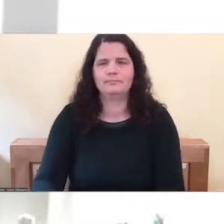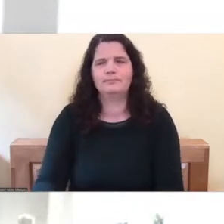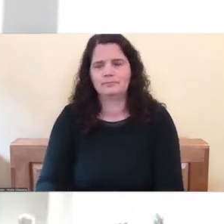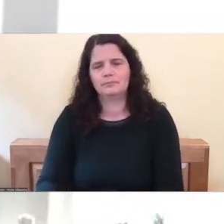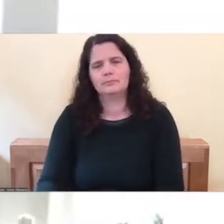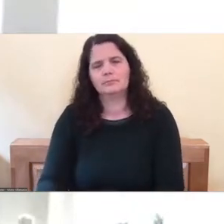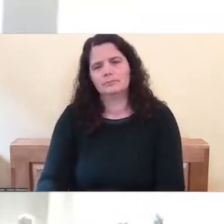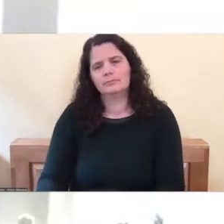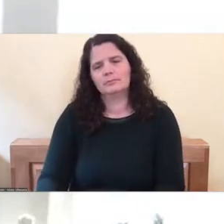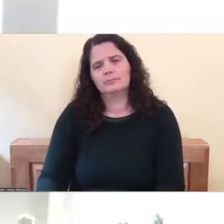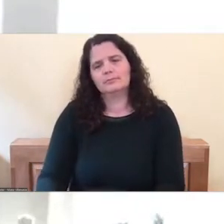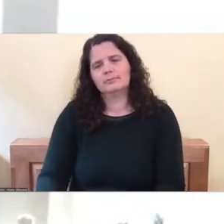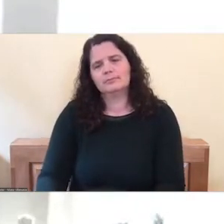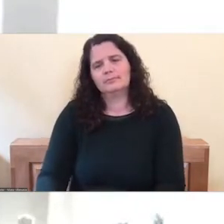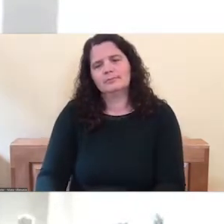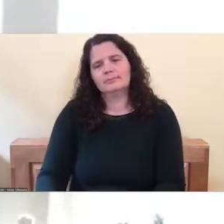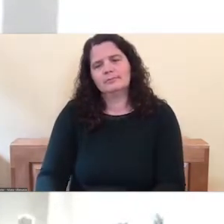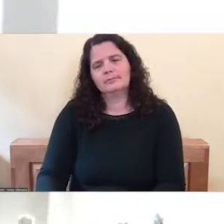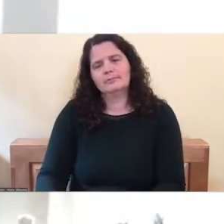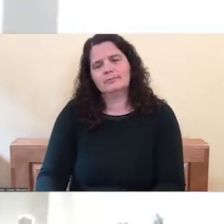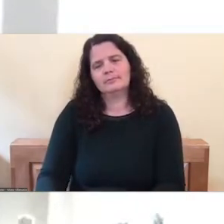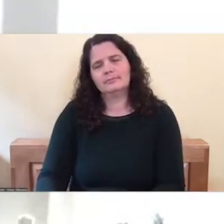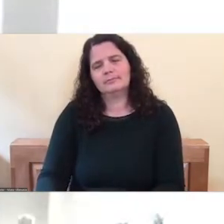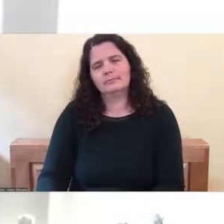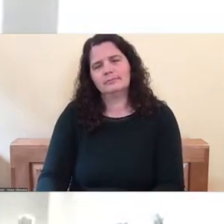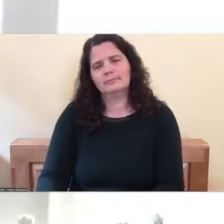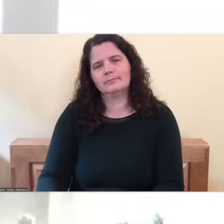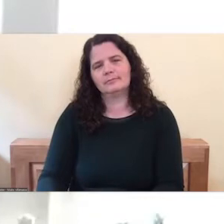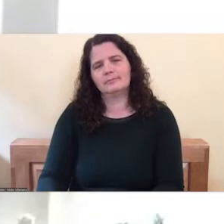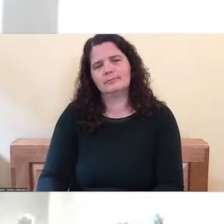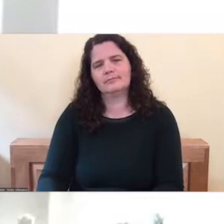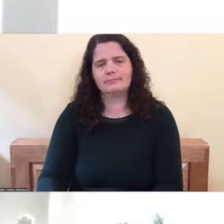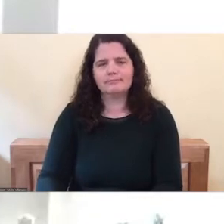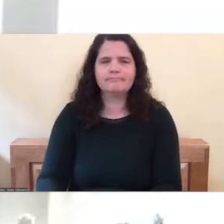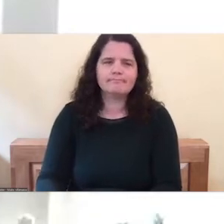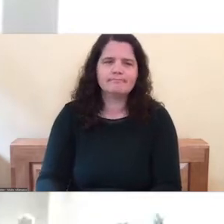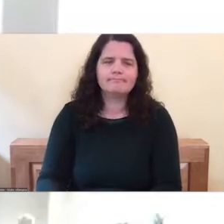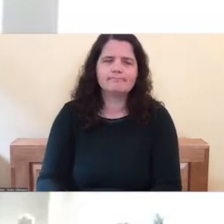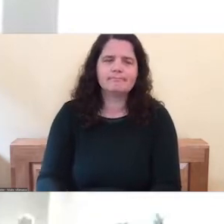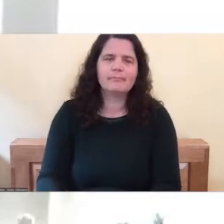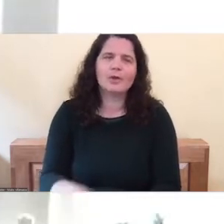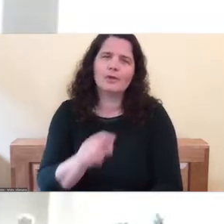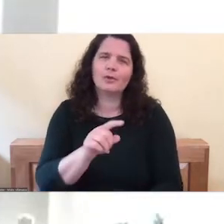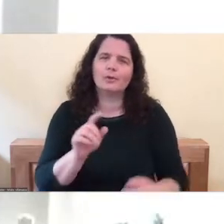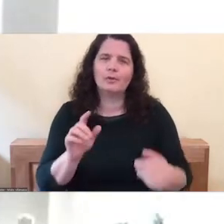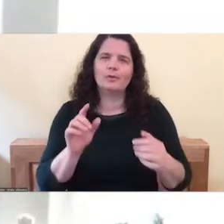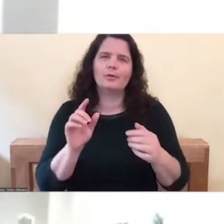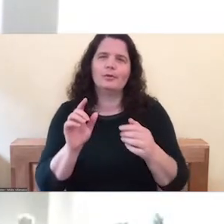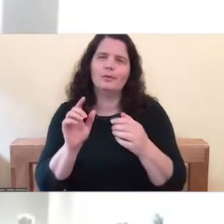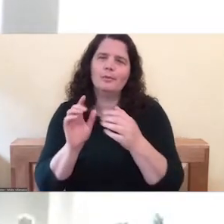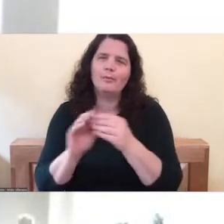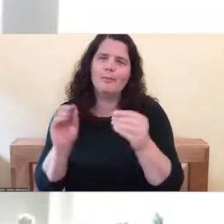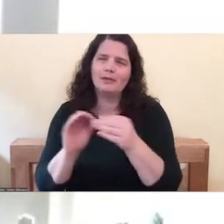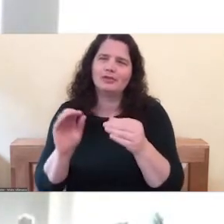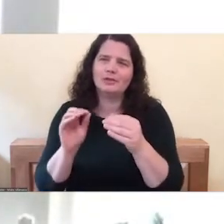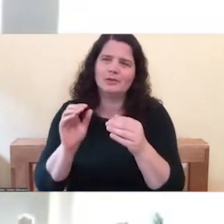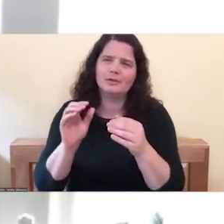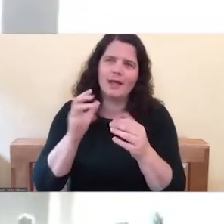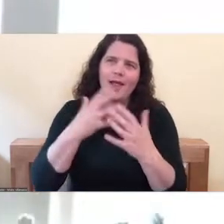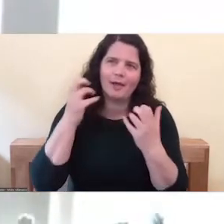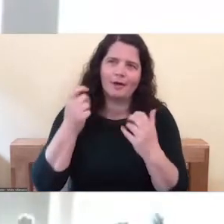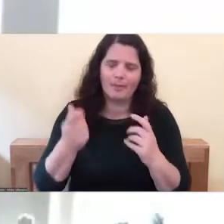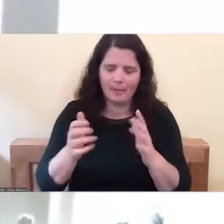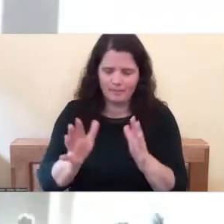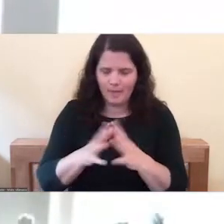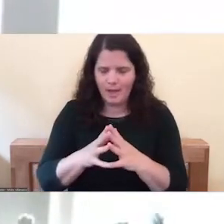And so, you know, you have talked about the anger. The one thing that came to mind is I'm definitely